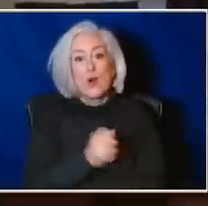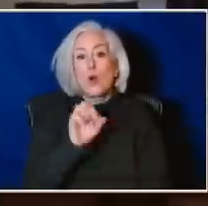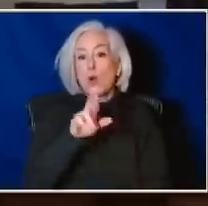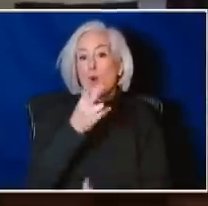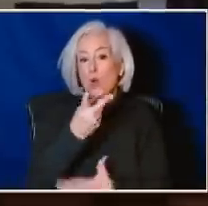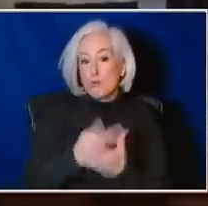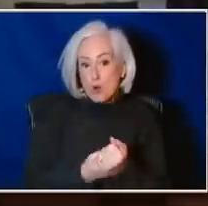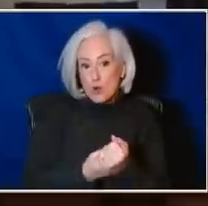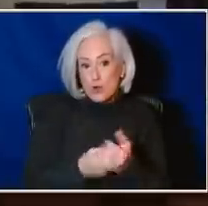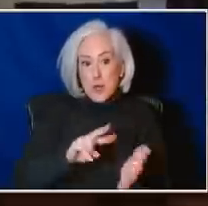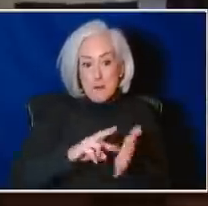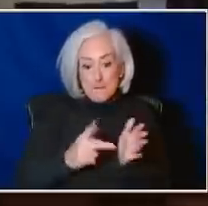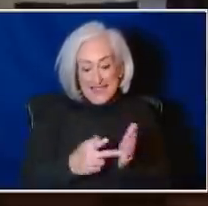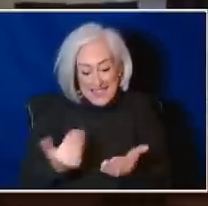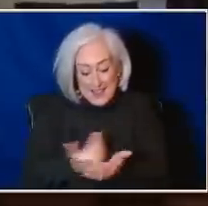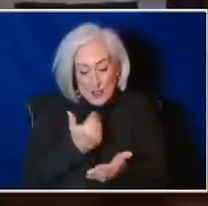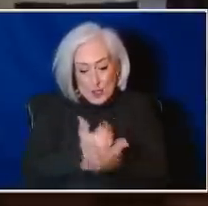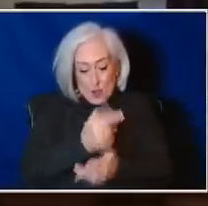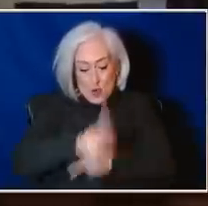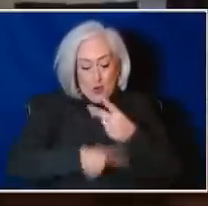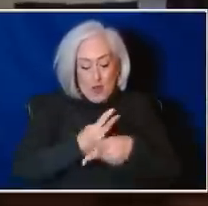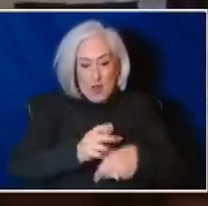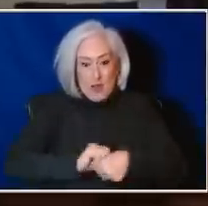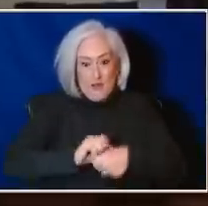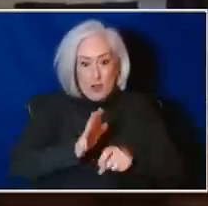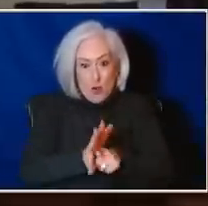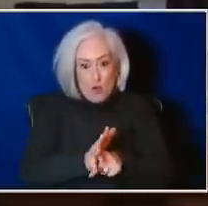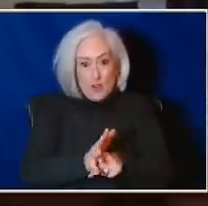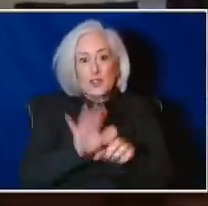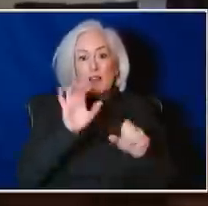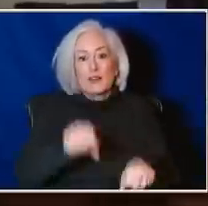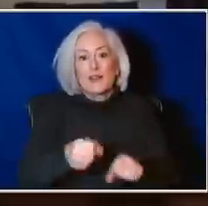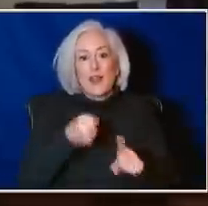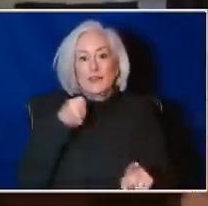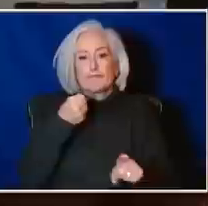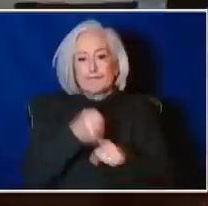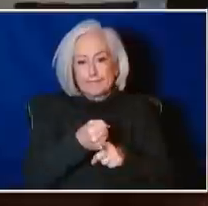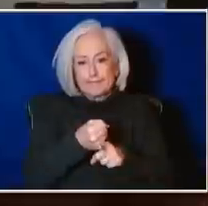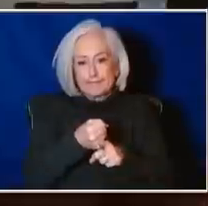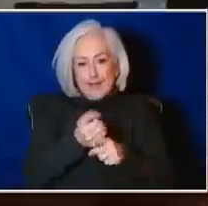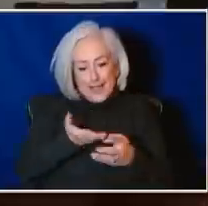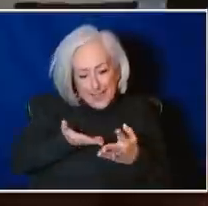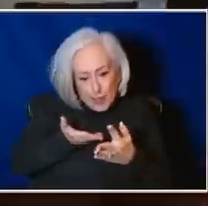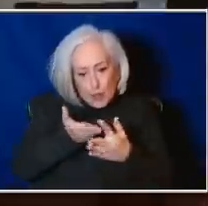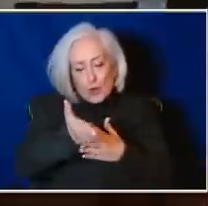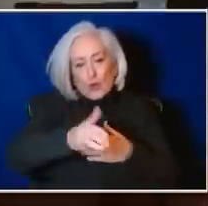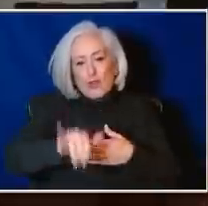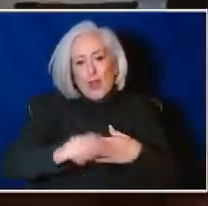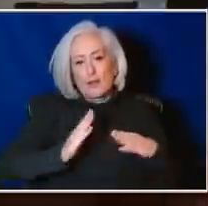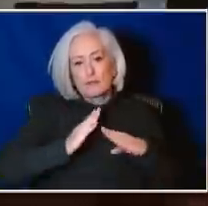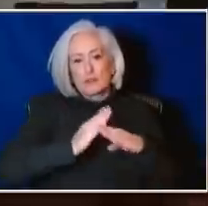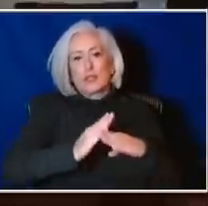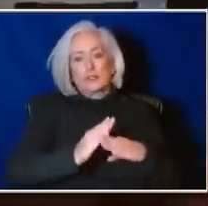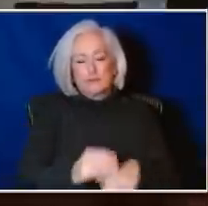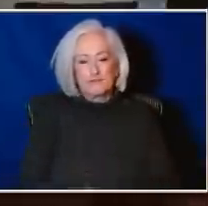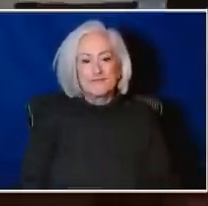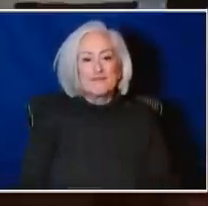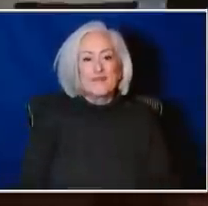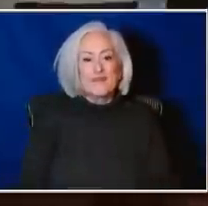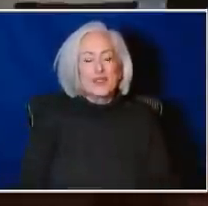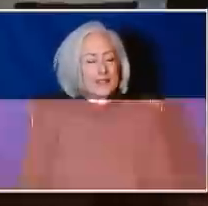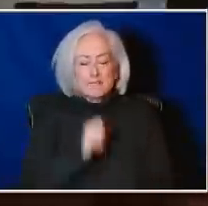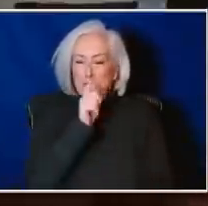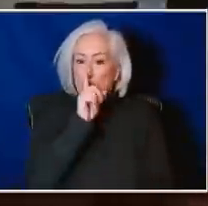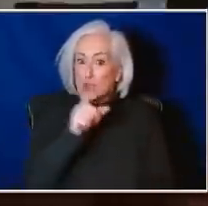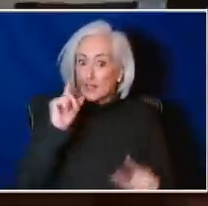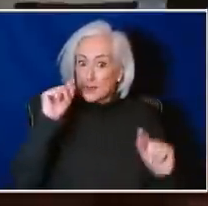variants get around that immunity. So it's not surprising at all. By the way, I wrote a paper